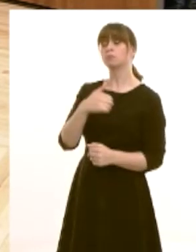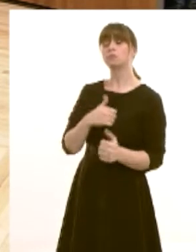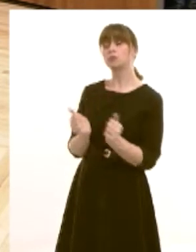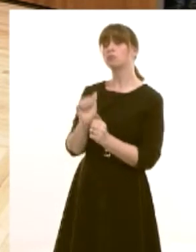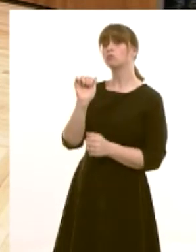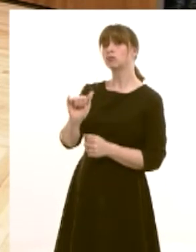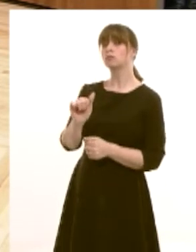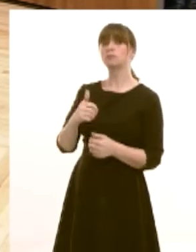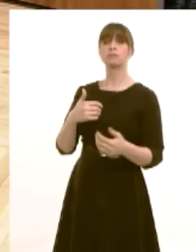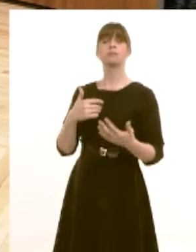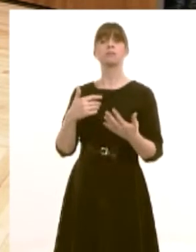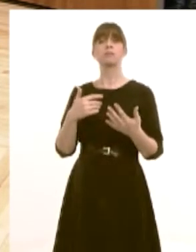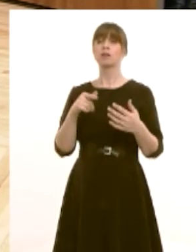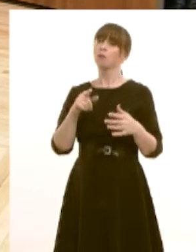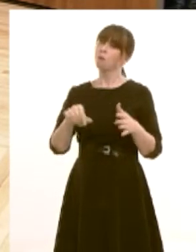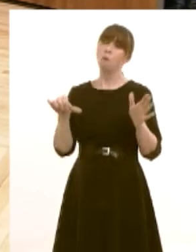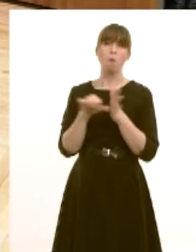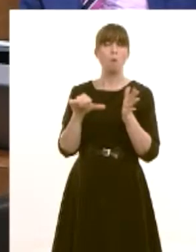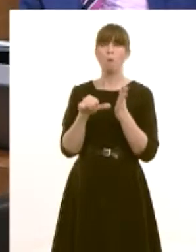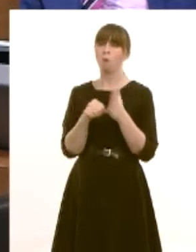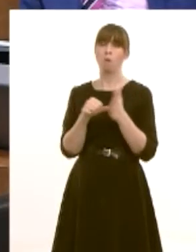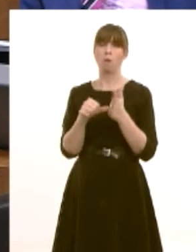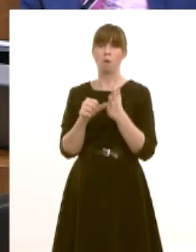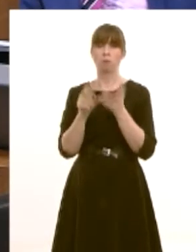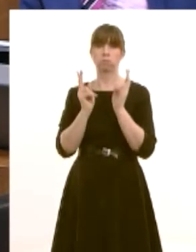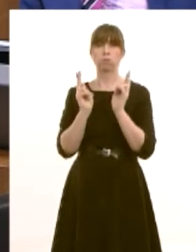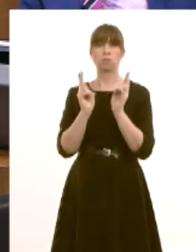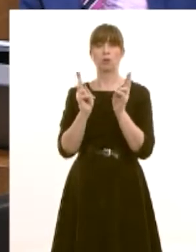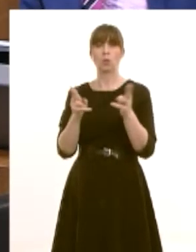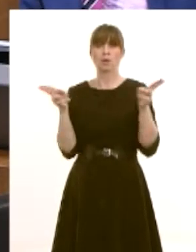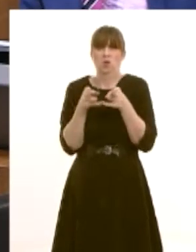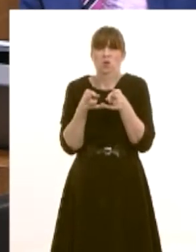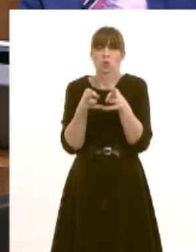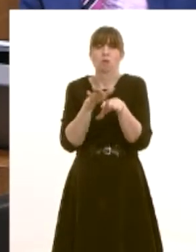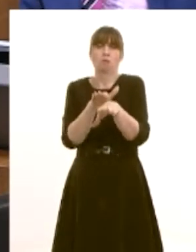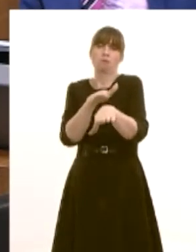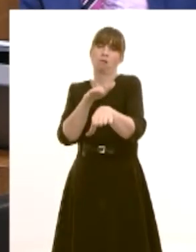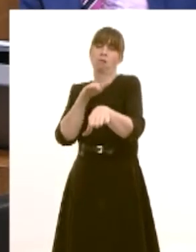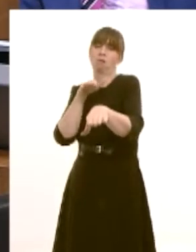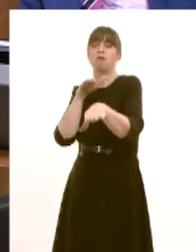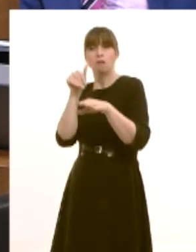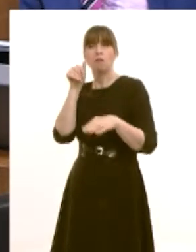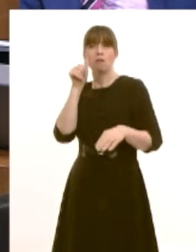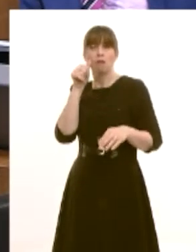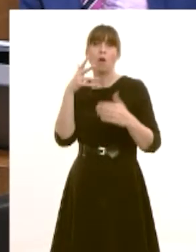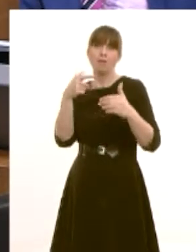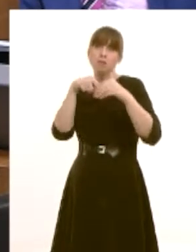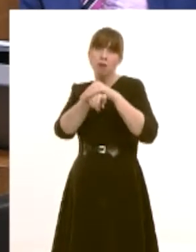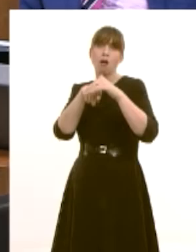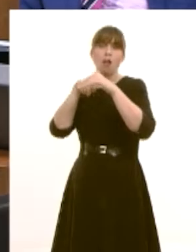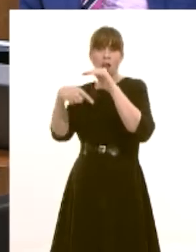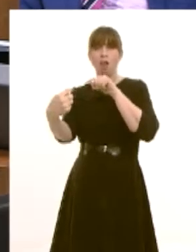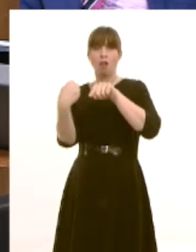is by far the most difficult traffic problem that we have on our roads it isn't going to improve there is a resilience issue with the tunnels as well